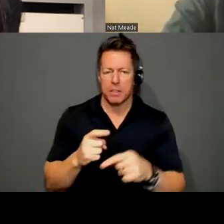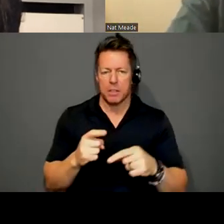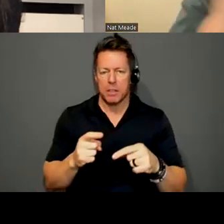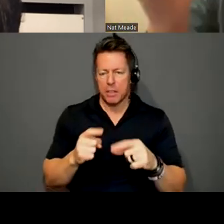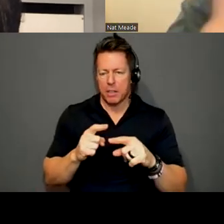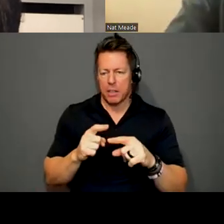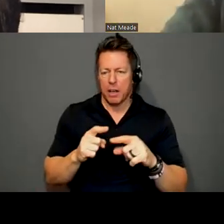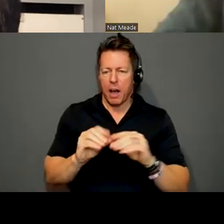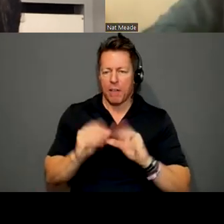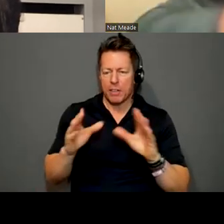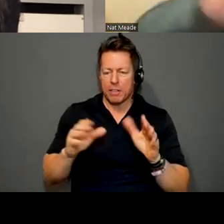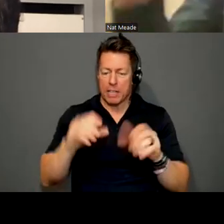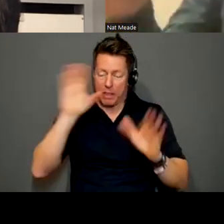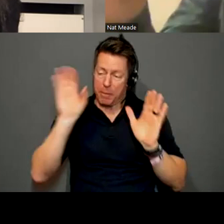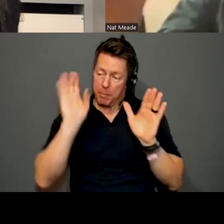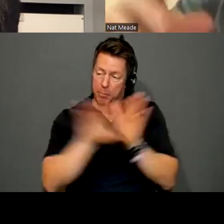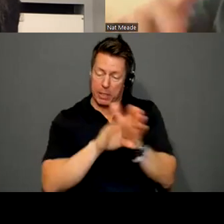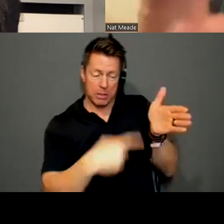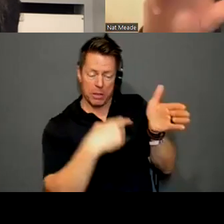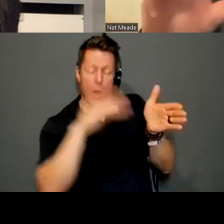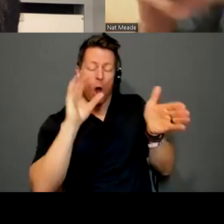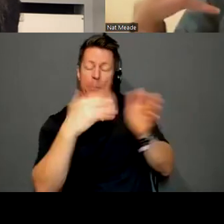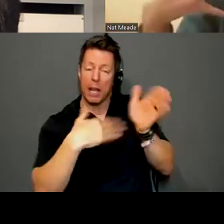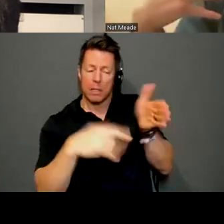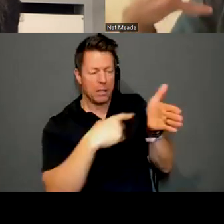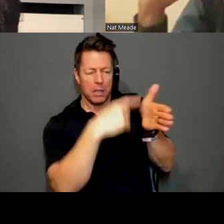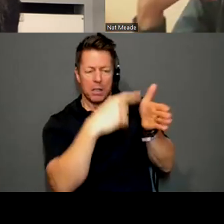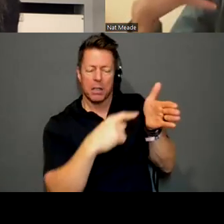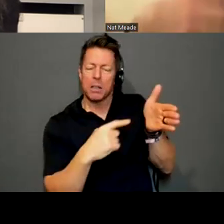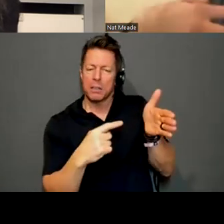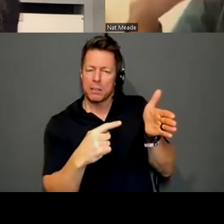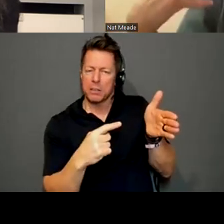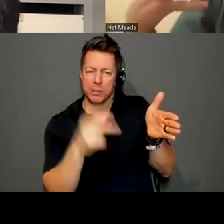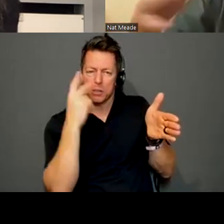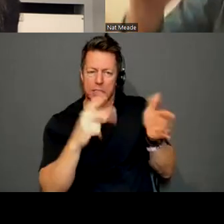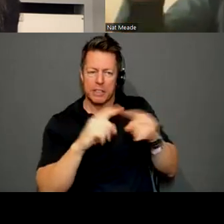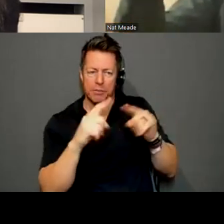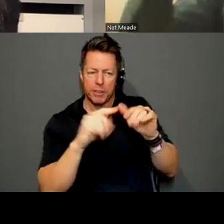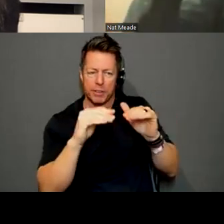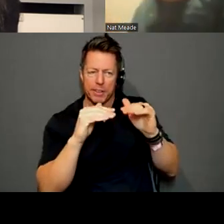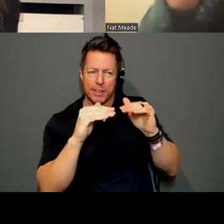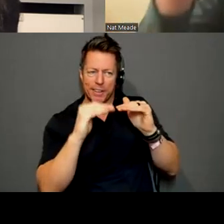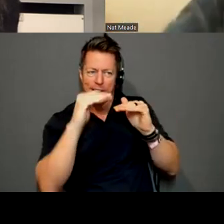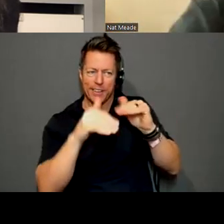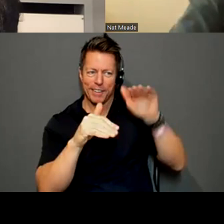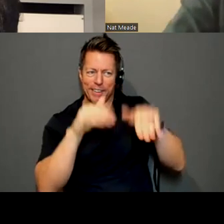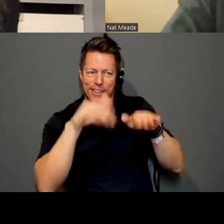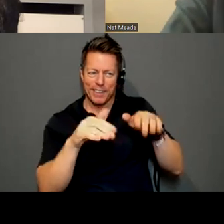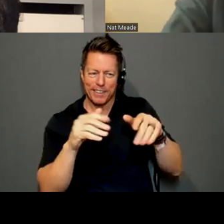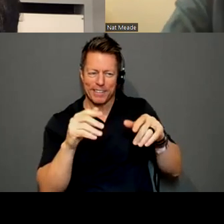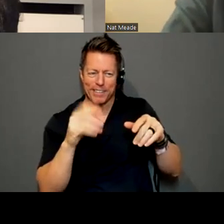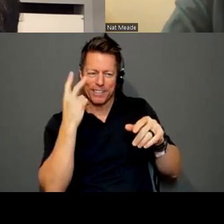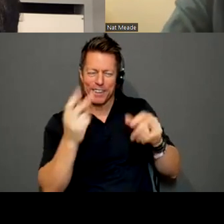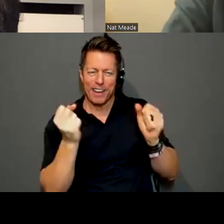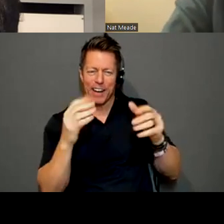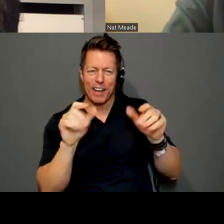made and changes that I've made kind of throughout the piece. And like, especially on the edge of where there's like a form, there's a lot of little corrections.